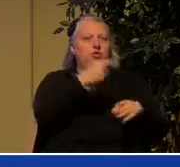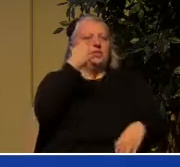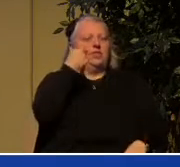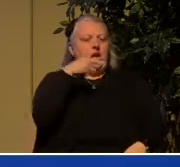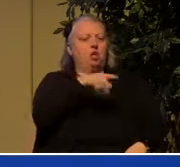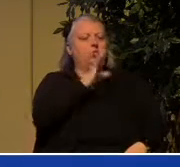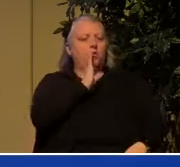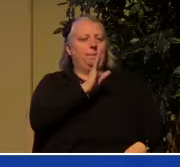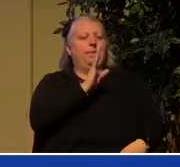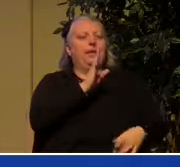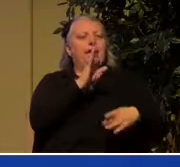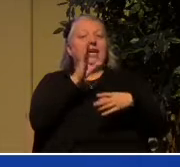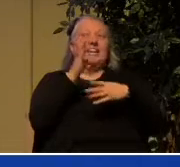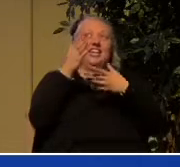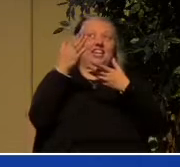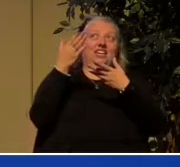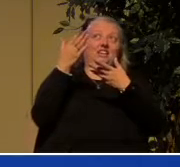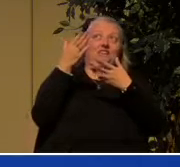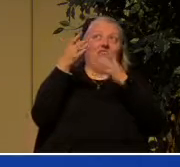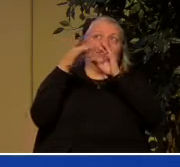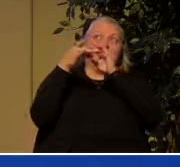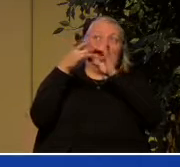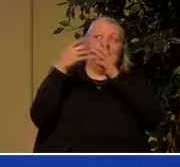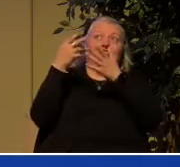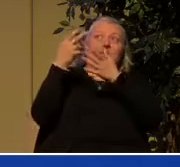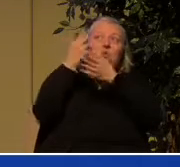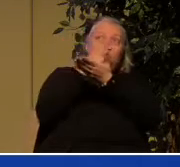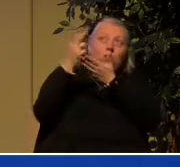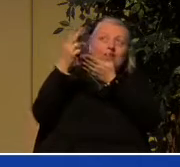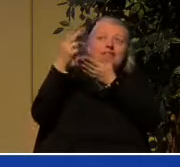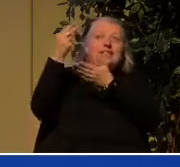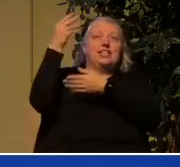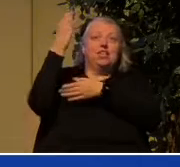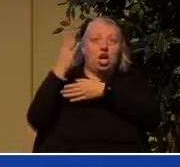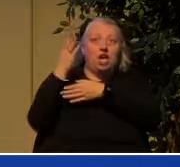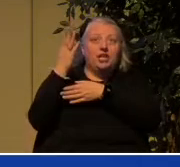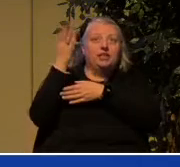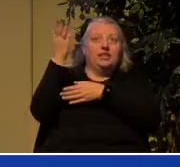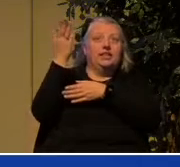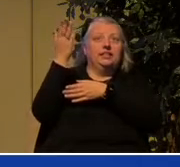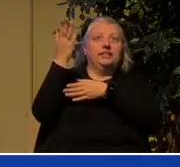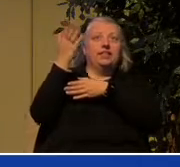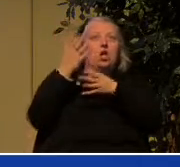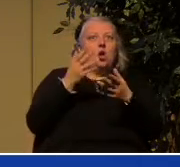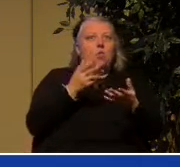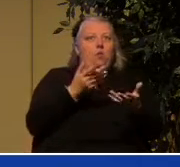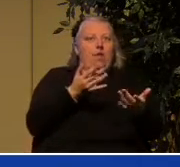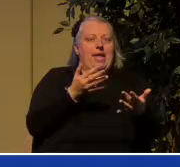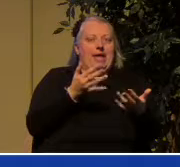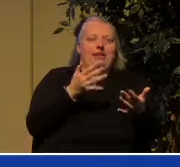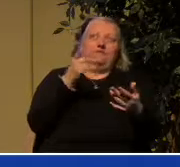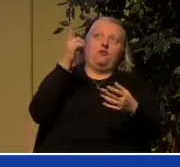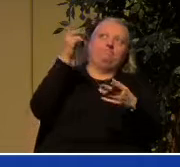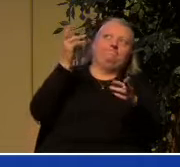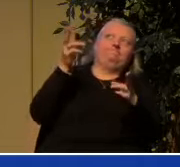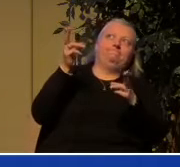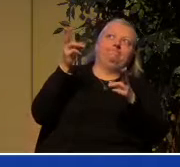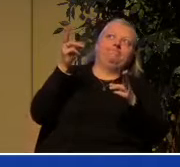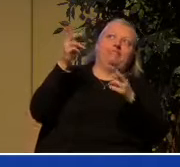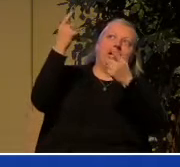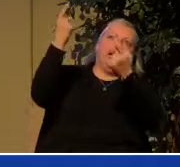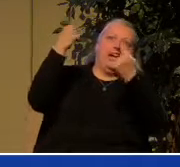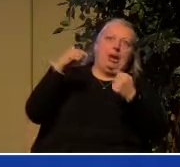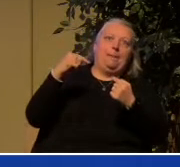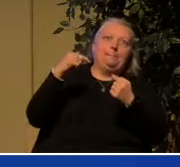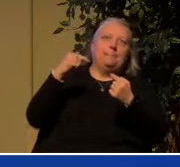godliness waiting for and hastening the coming of the day of God because of which